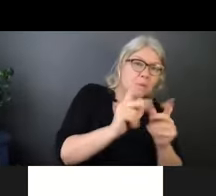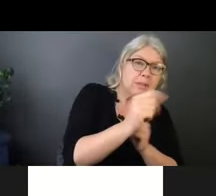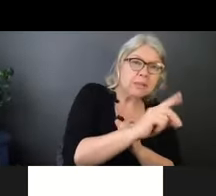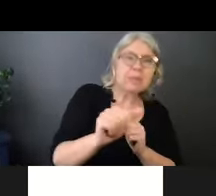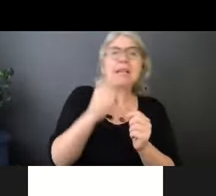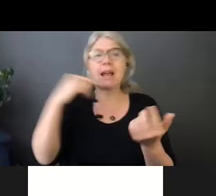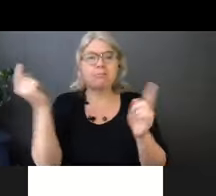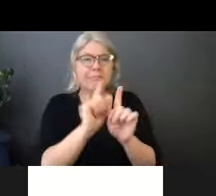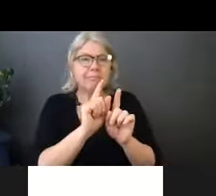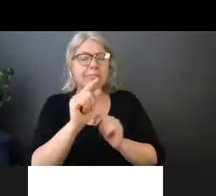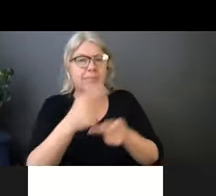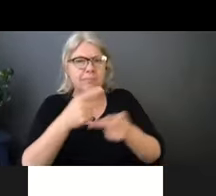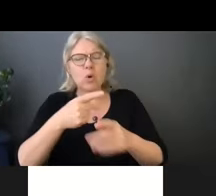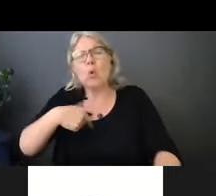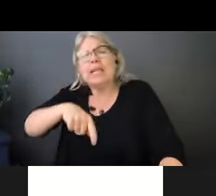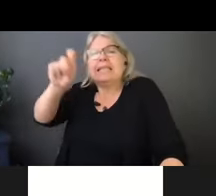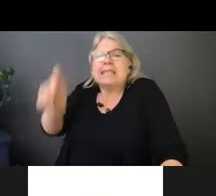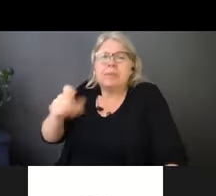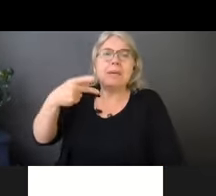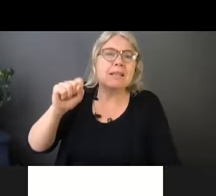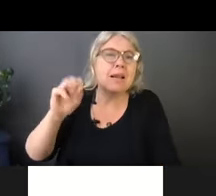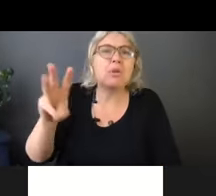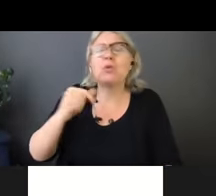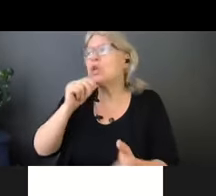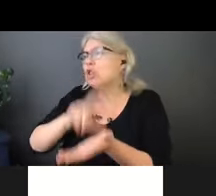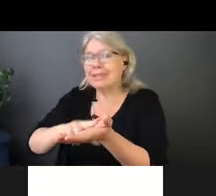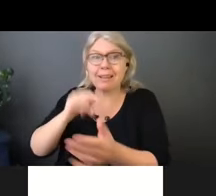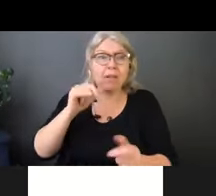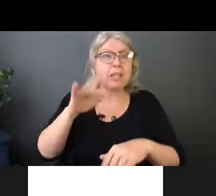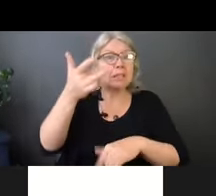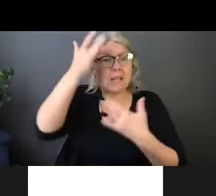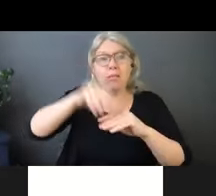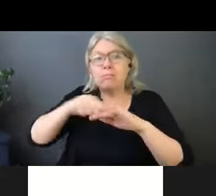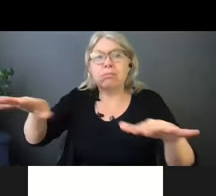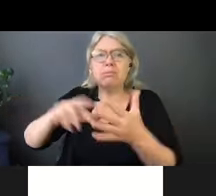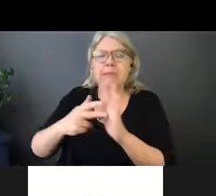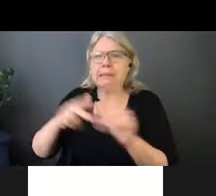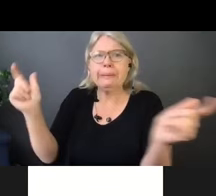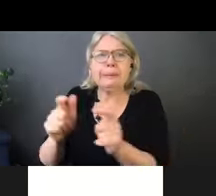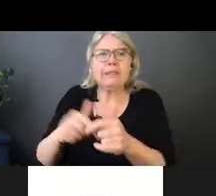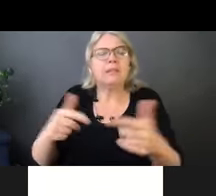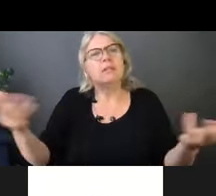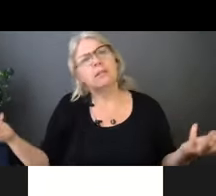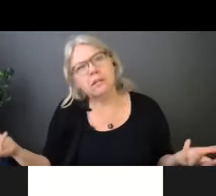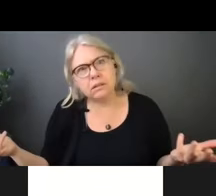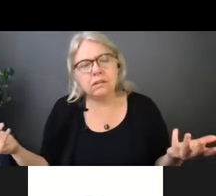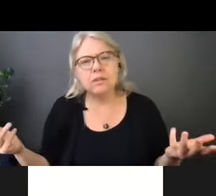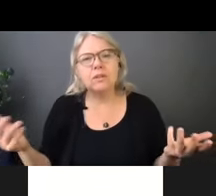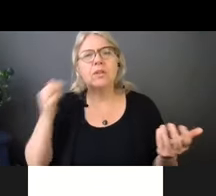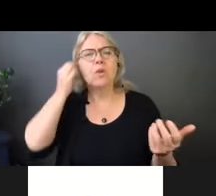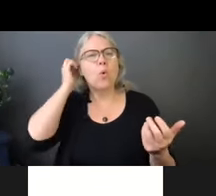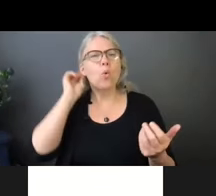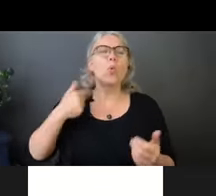desperately short of PSWs and nurses, and there's all these, um, shortened abbreviated education